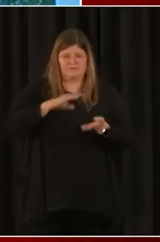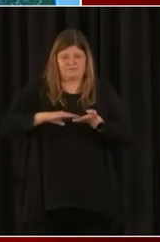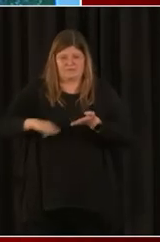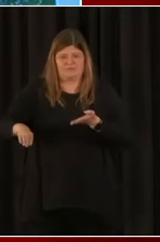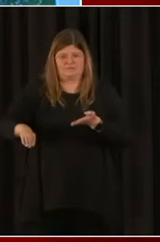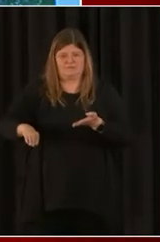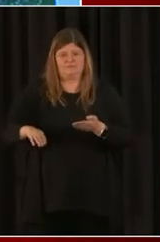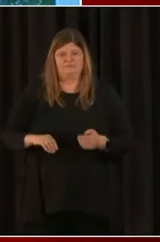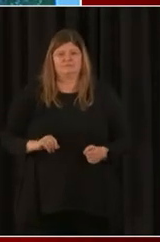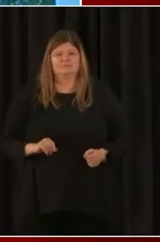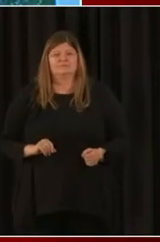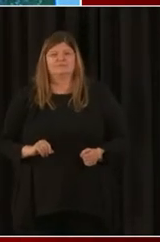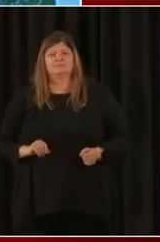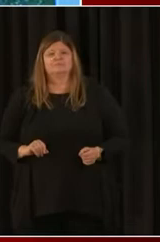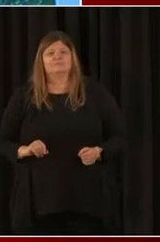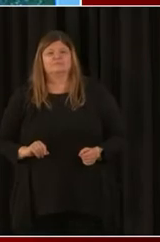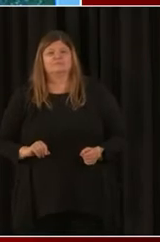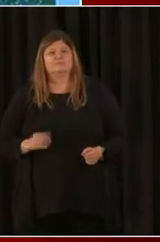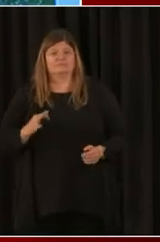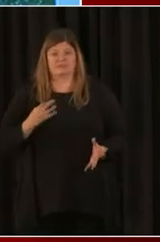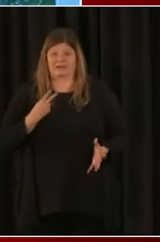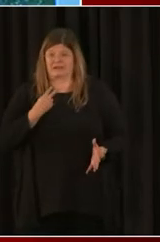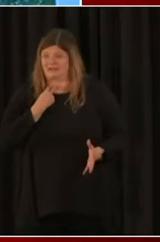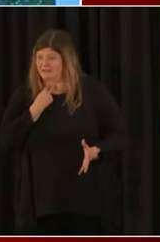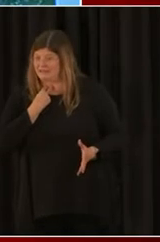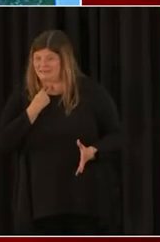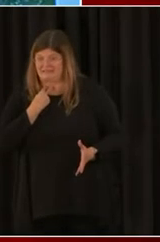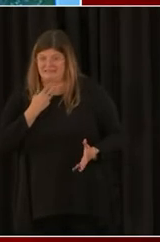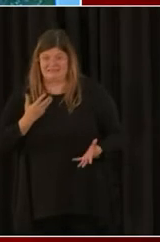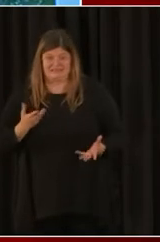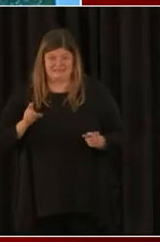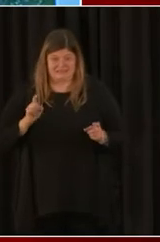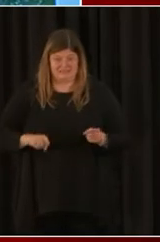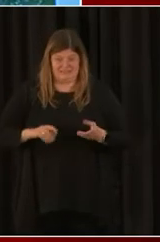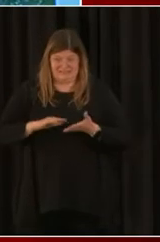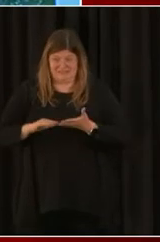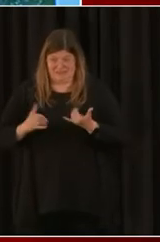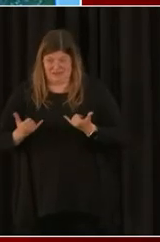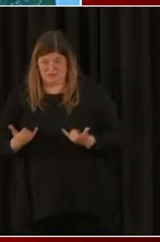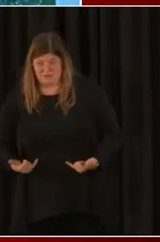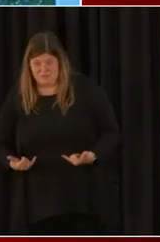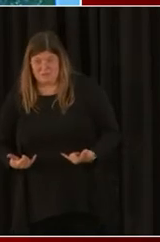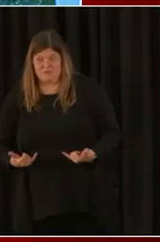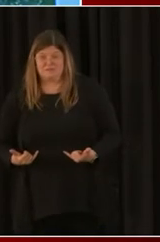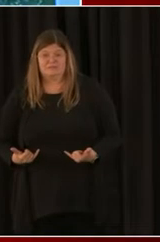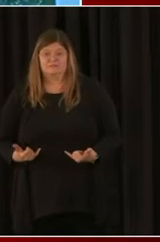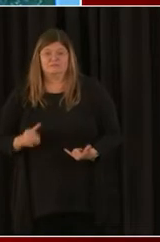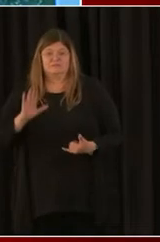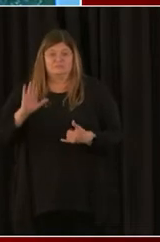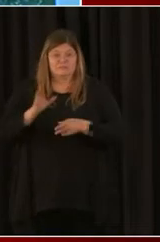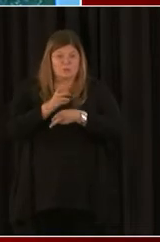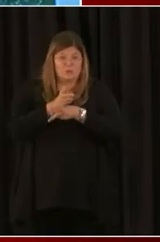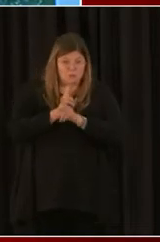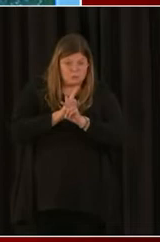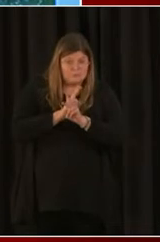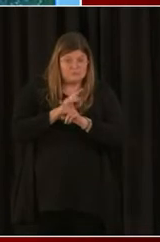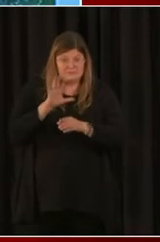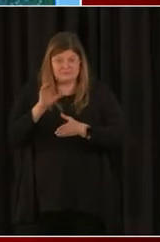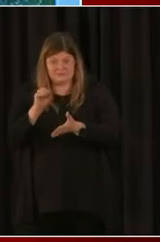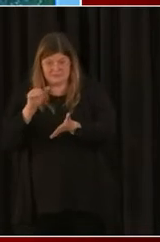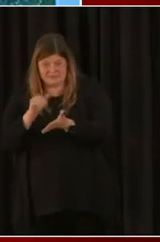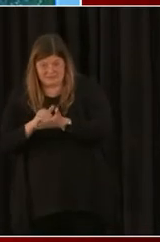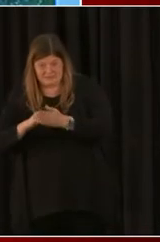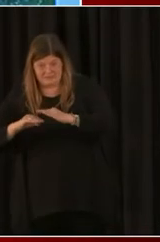you're pressed to apply for forgiveness and let's just say your loan is $50,000 and below,